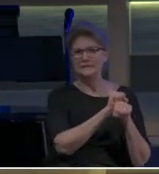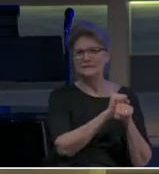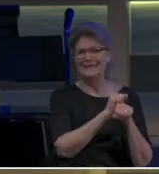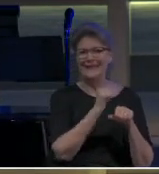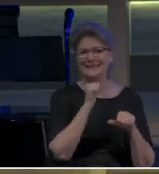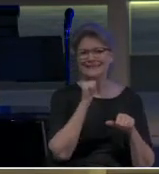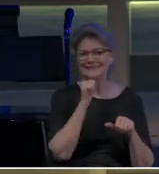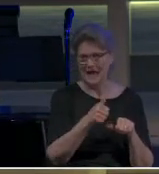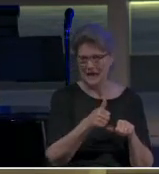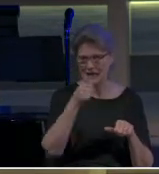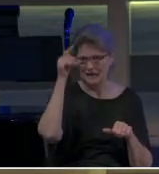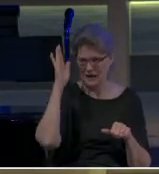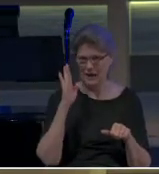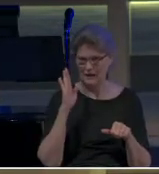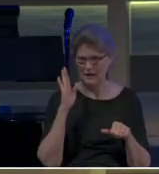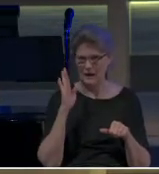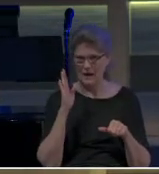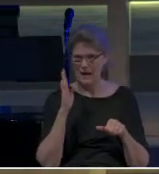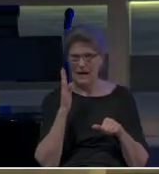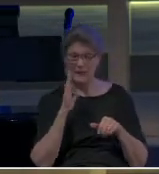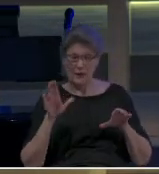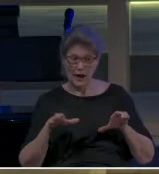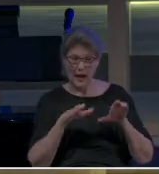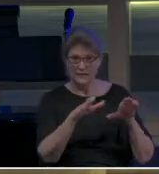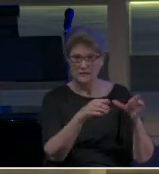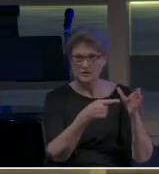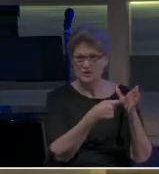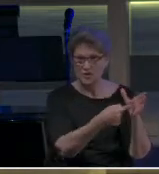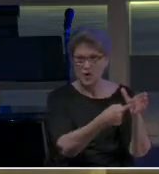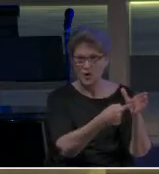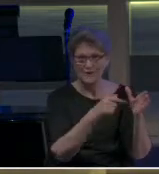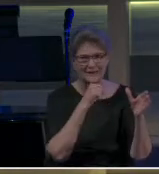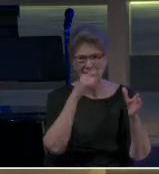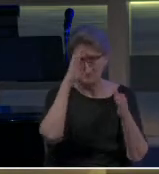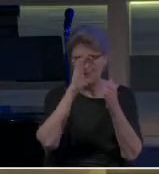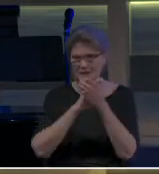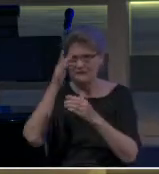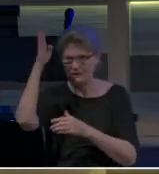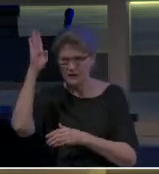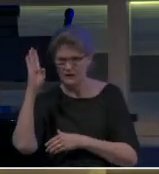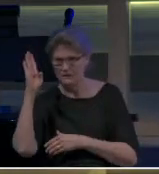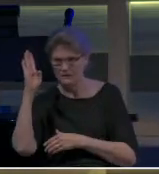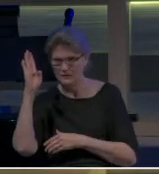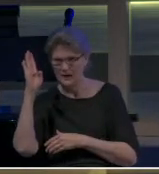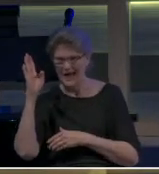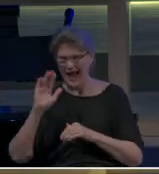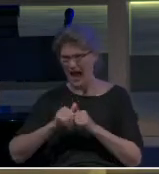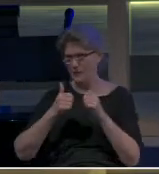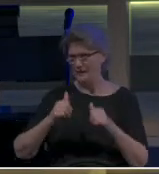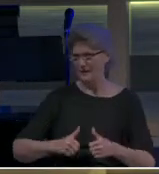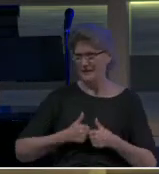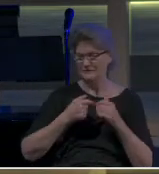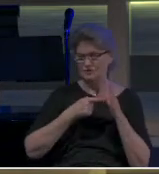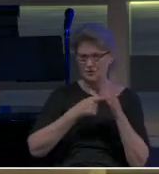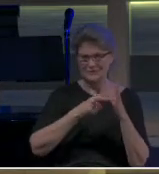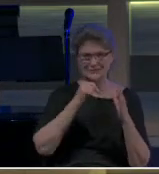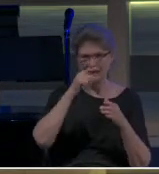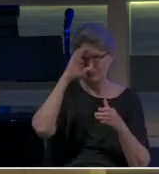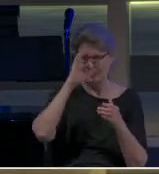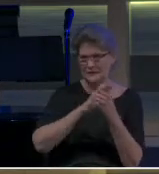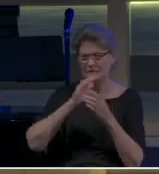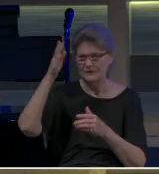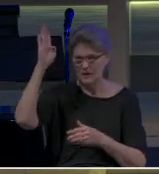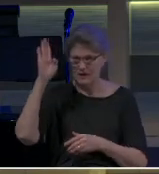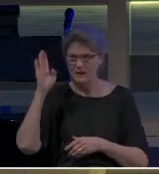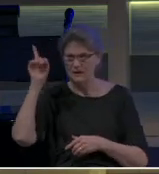You see, by what they do, how they're living their lives, the practical things that they do with their lives.